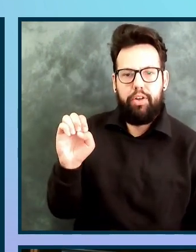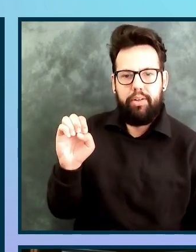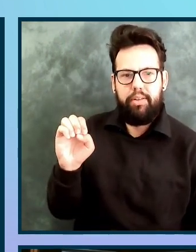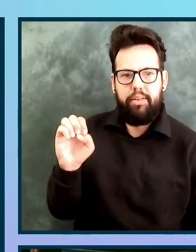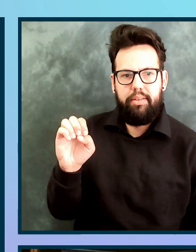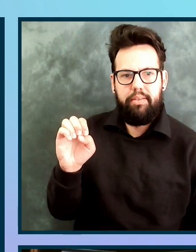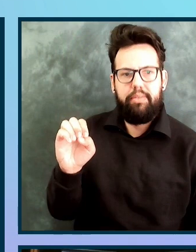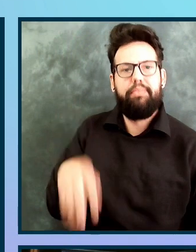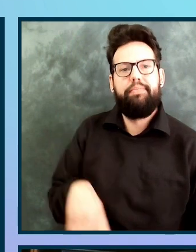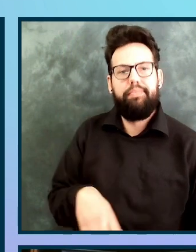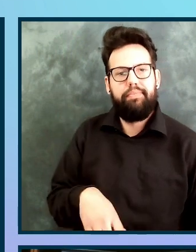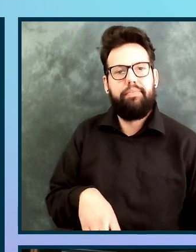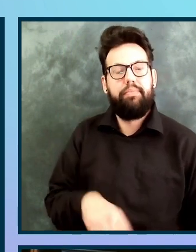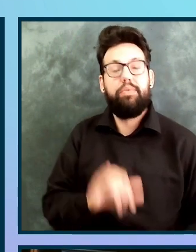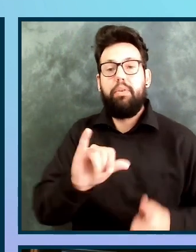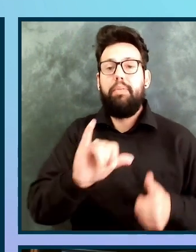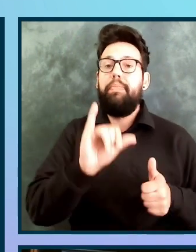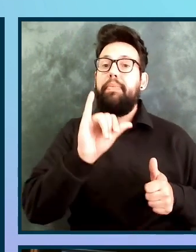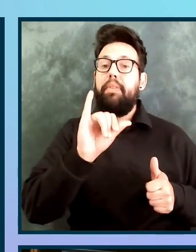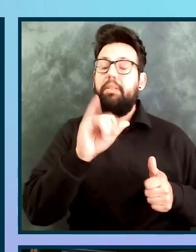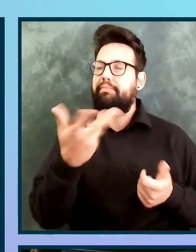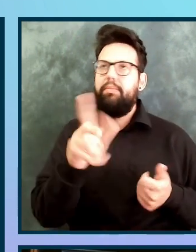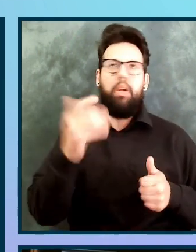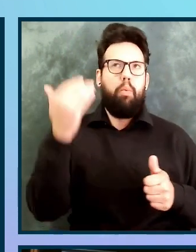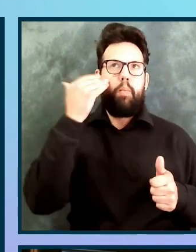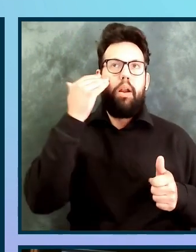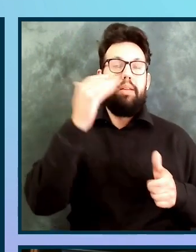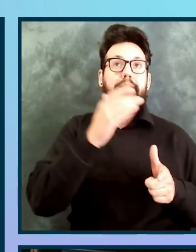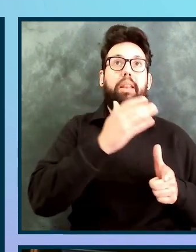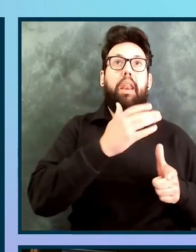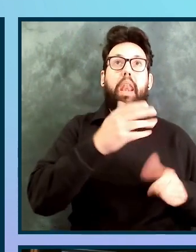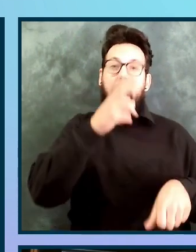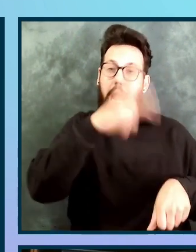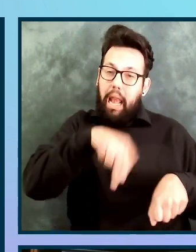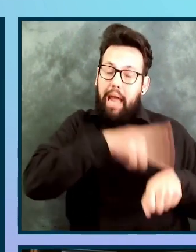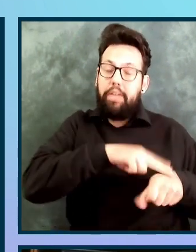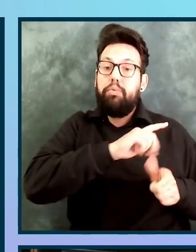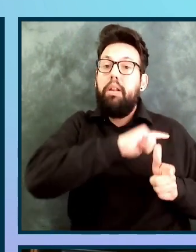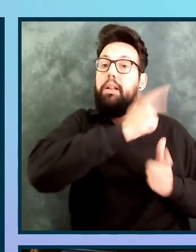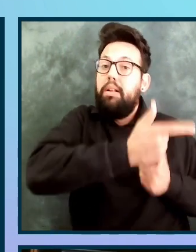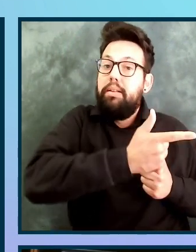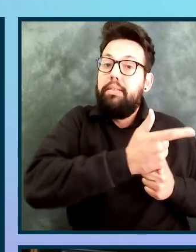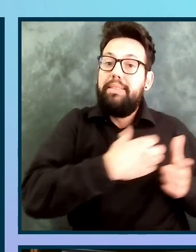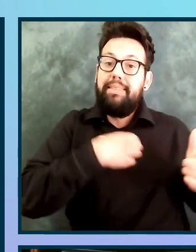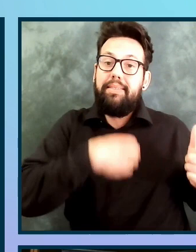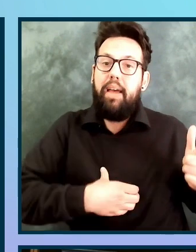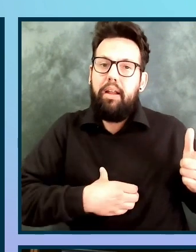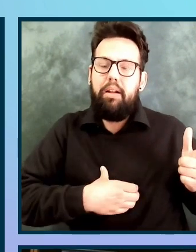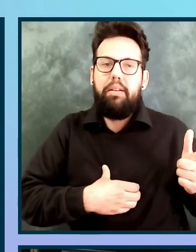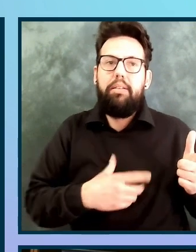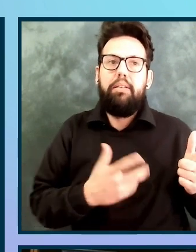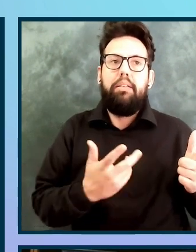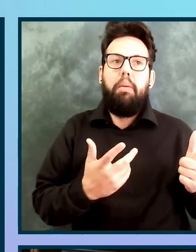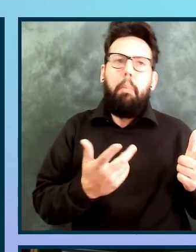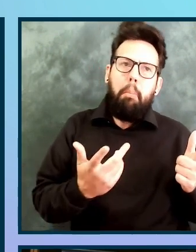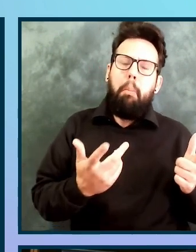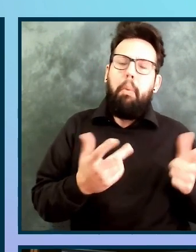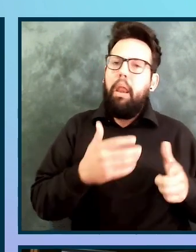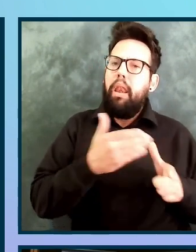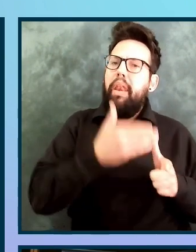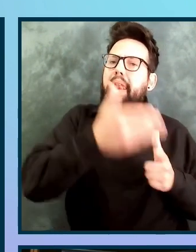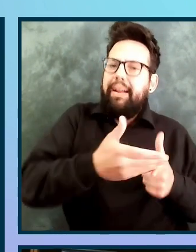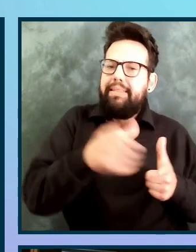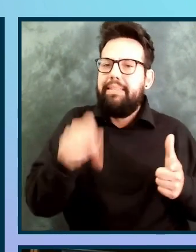normal progression from awareness? It can be, but it isn't always a place that people arrive at on their own simply by knowing that a change